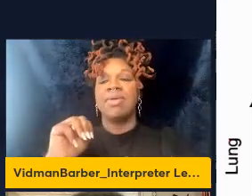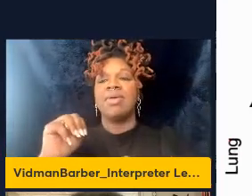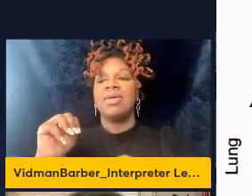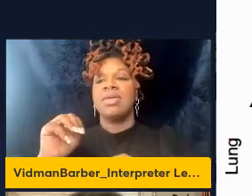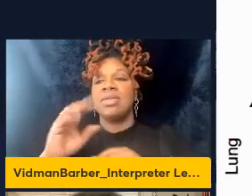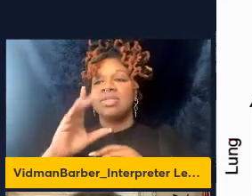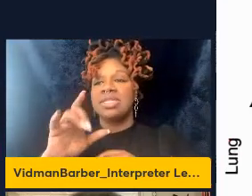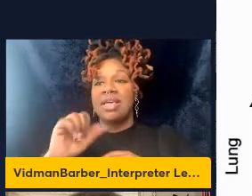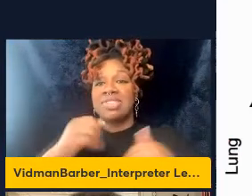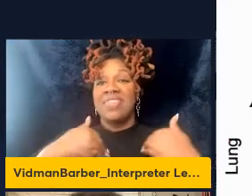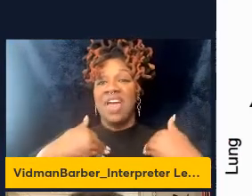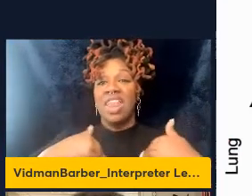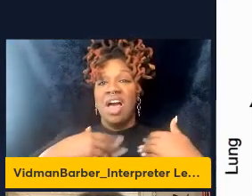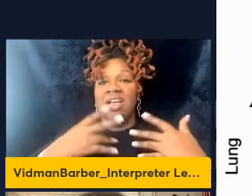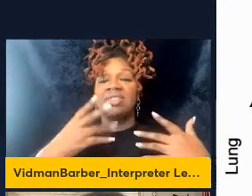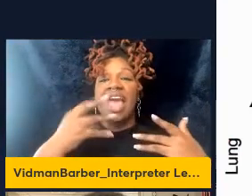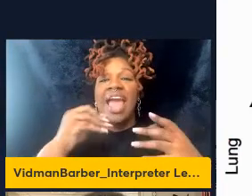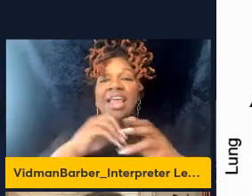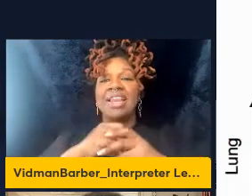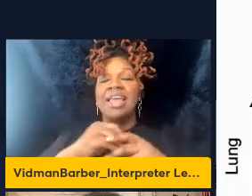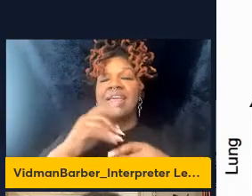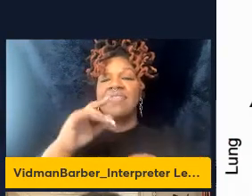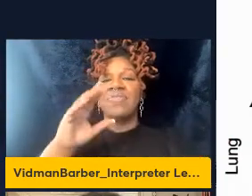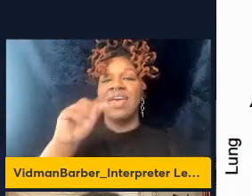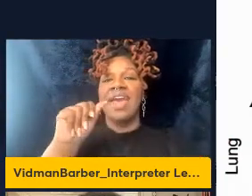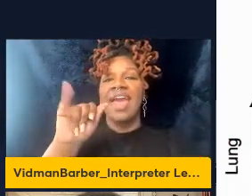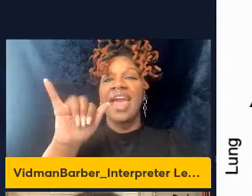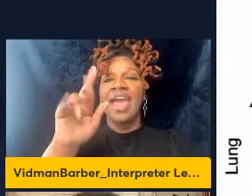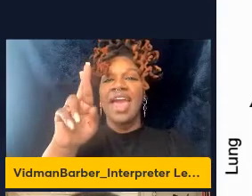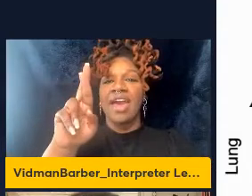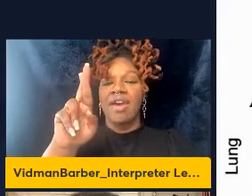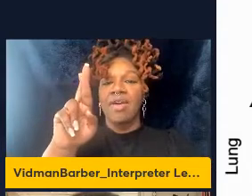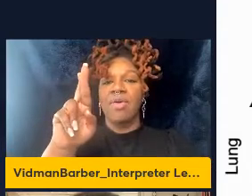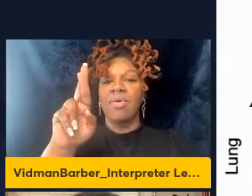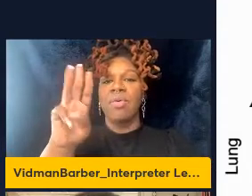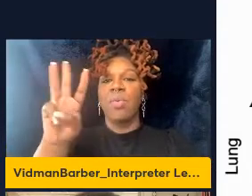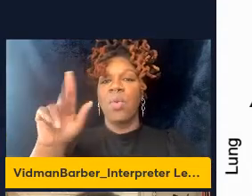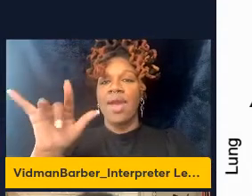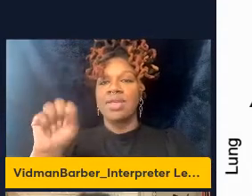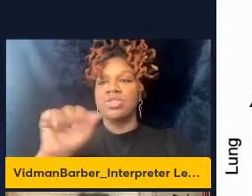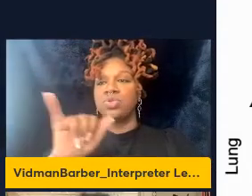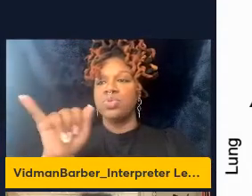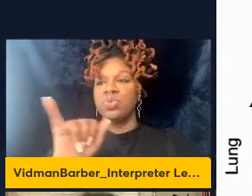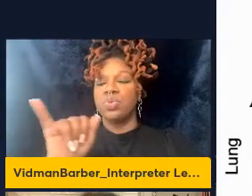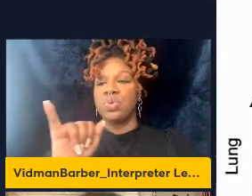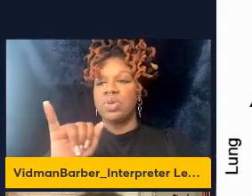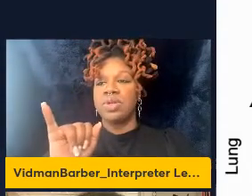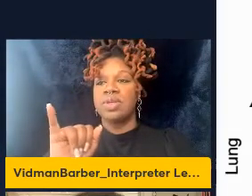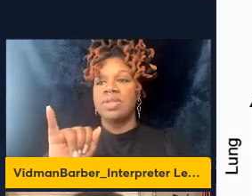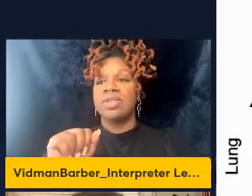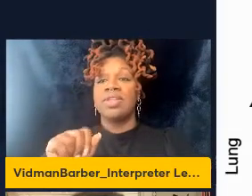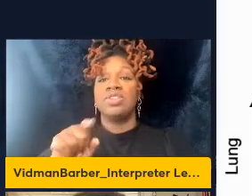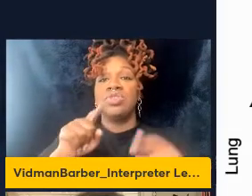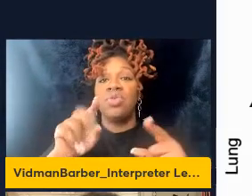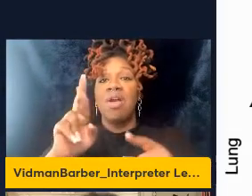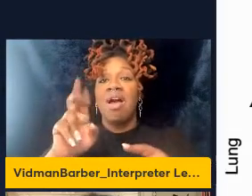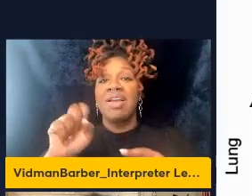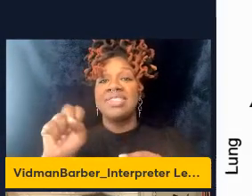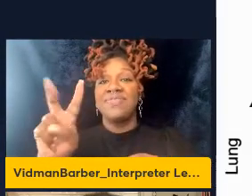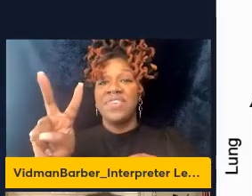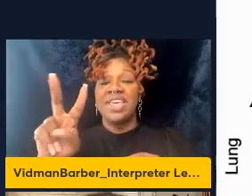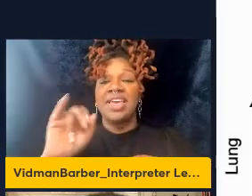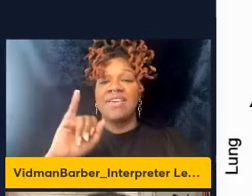on day four post-reinfection and these results are also quantified here showing that during RSV reinfection